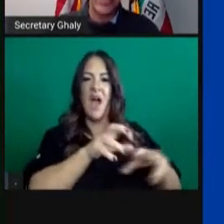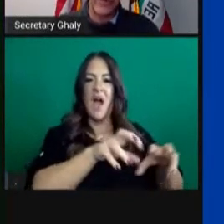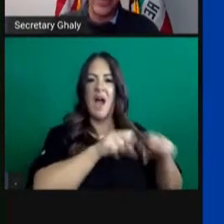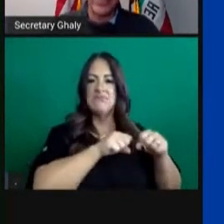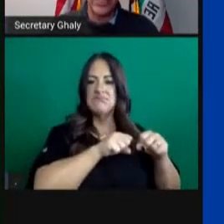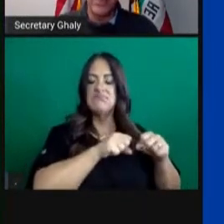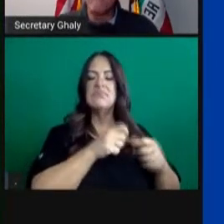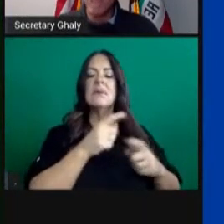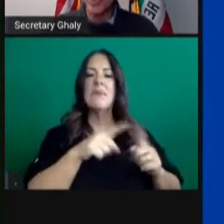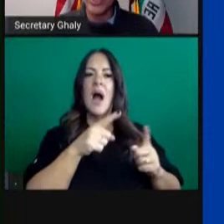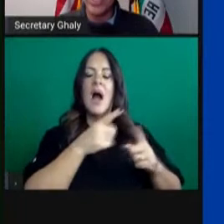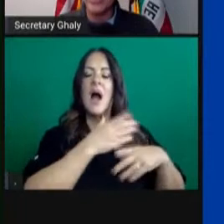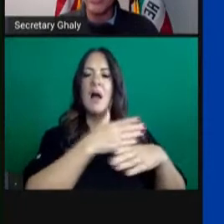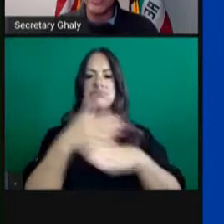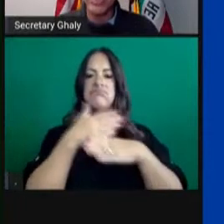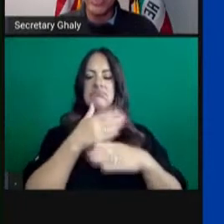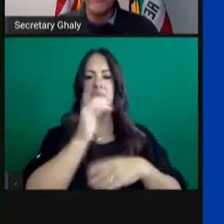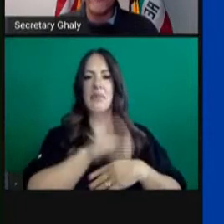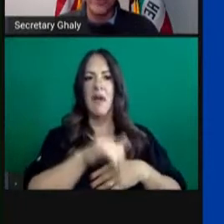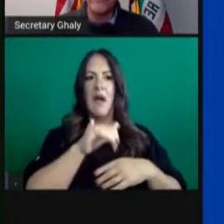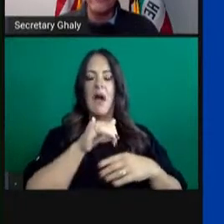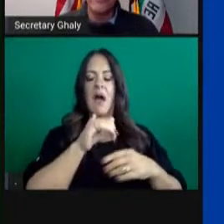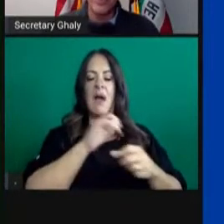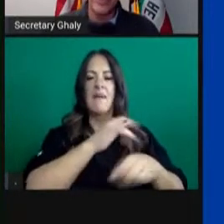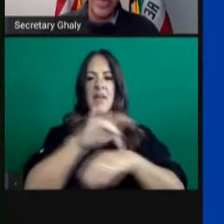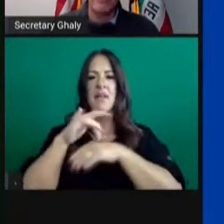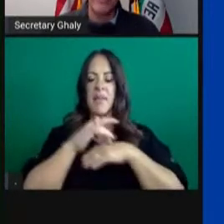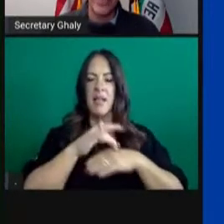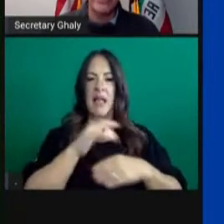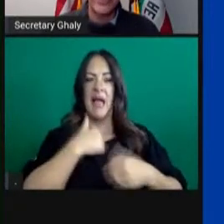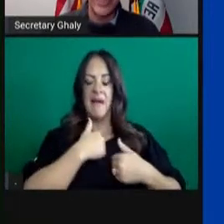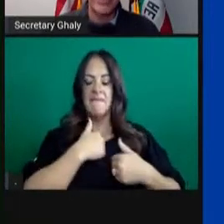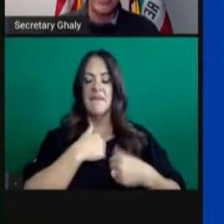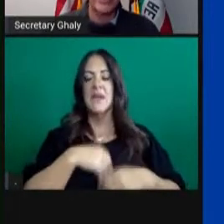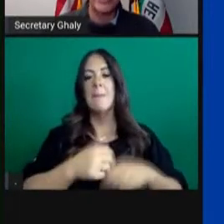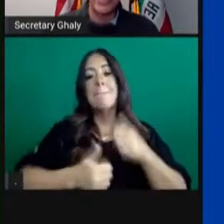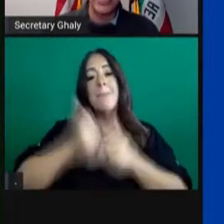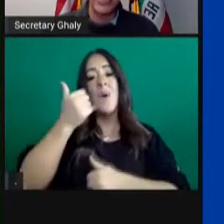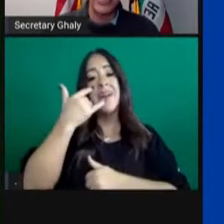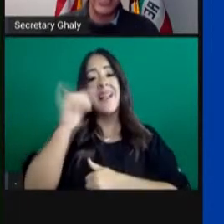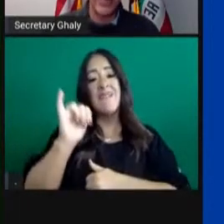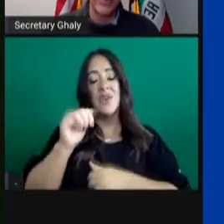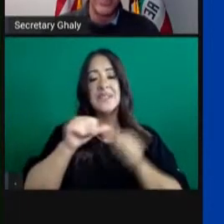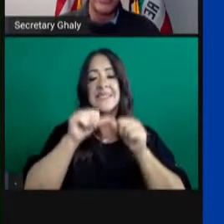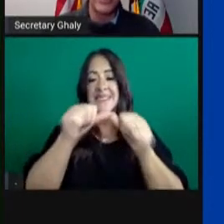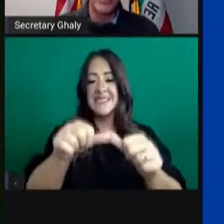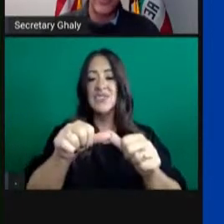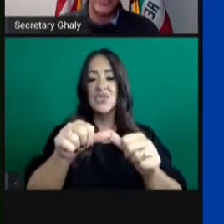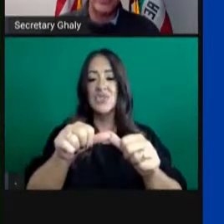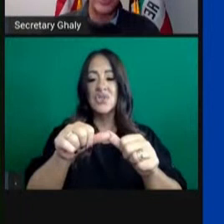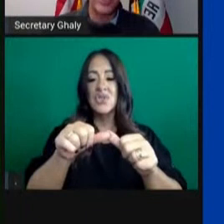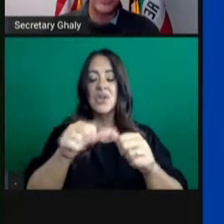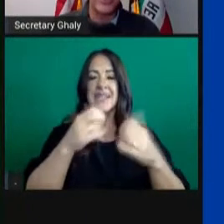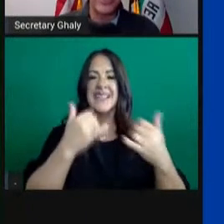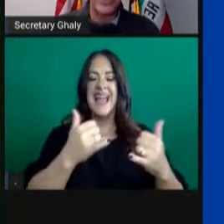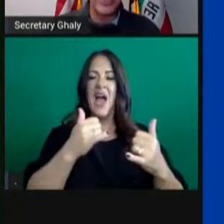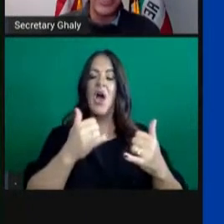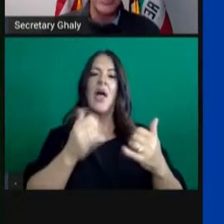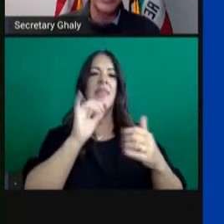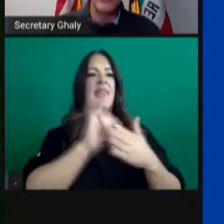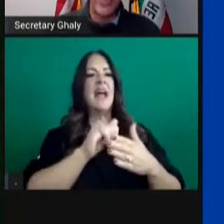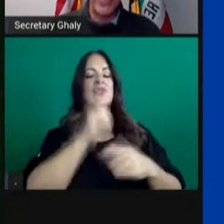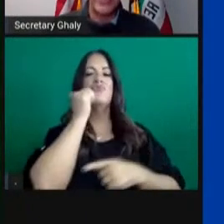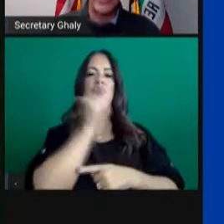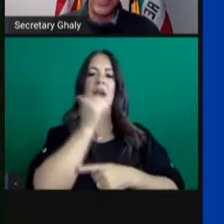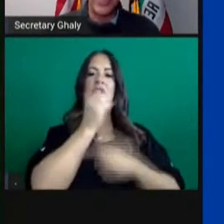Contingency care, which frankly, most hospitals in California are operating today in contingency care, this is where you start